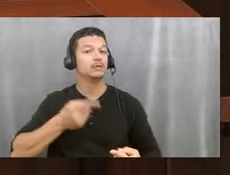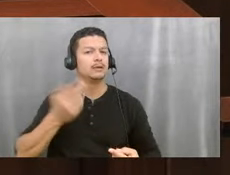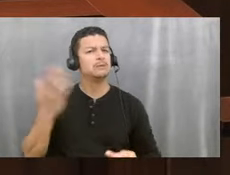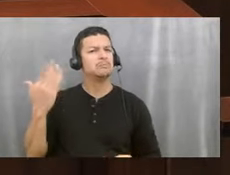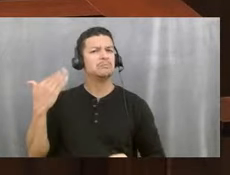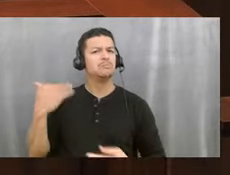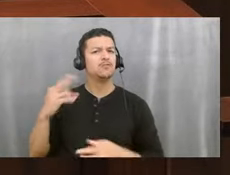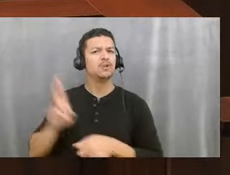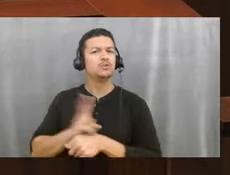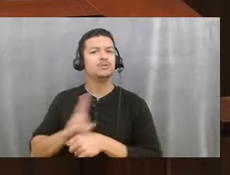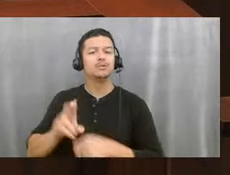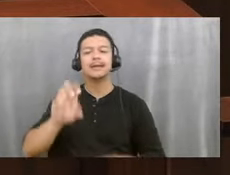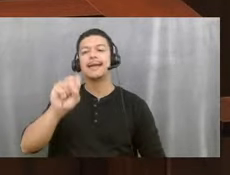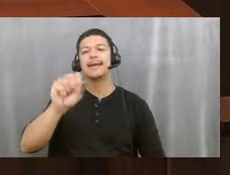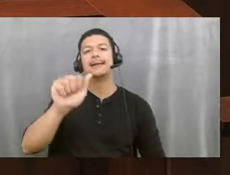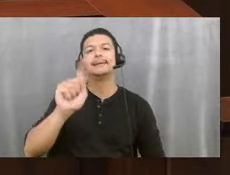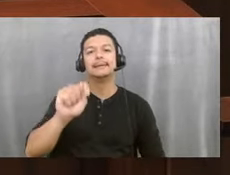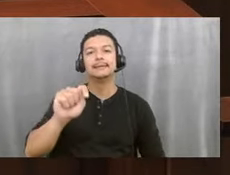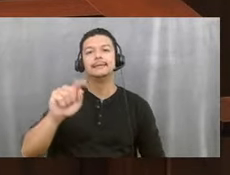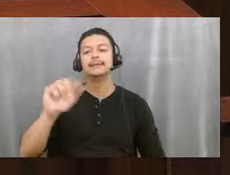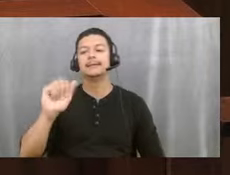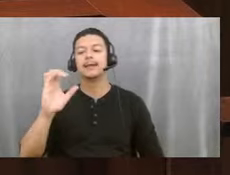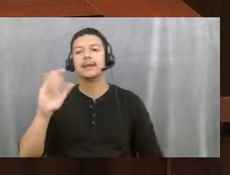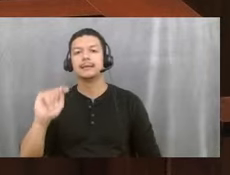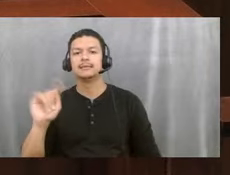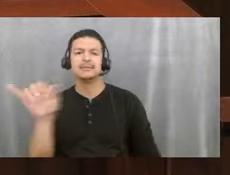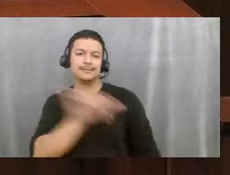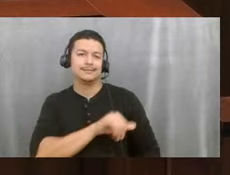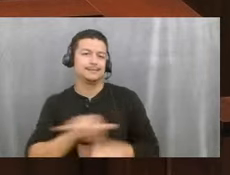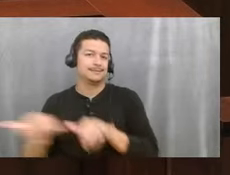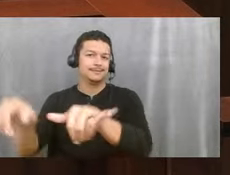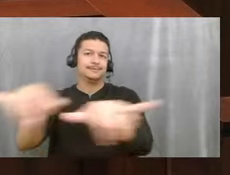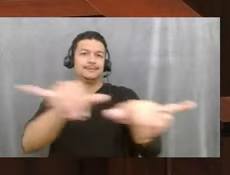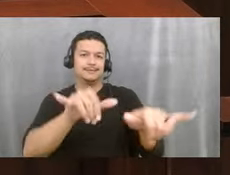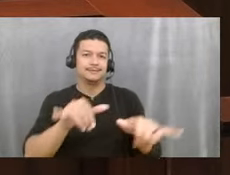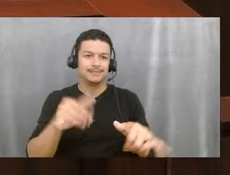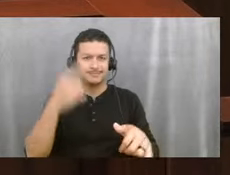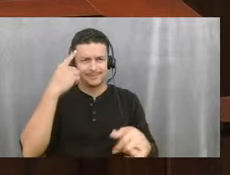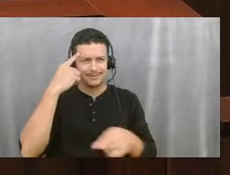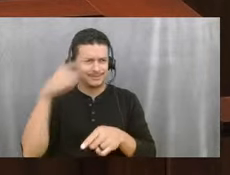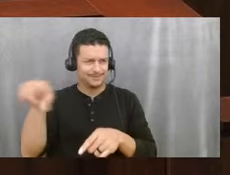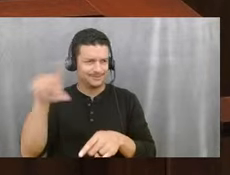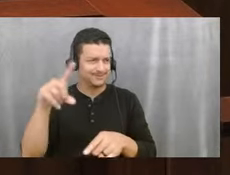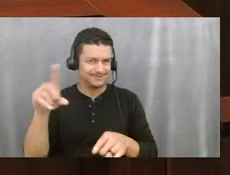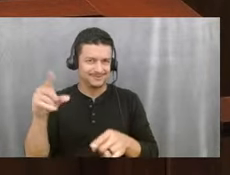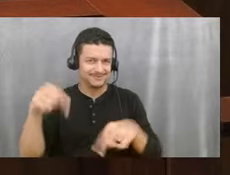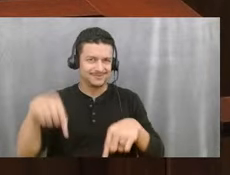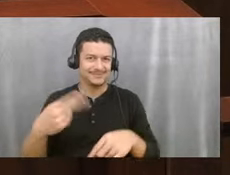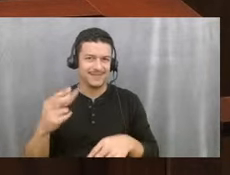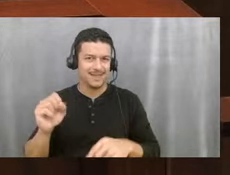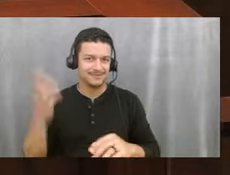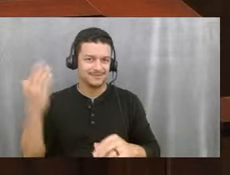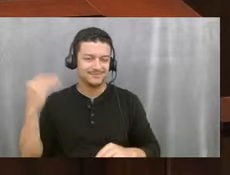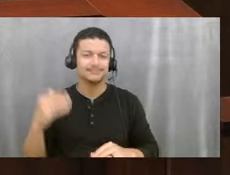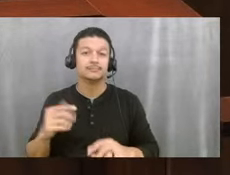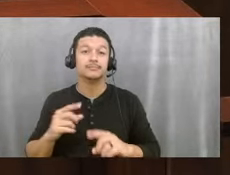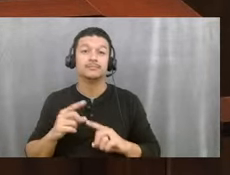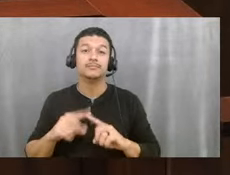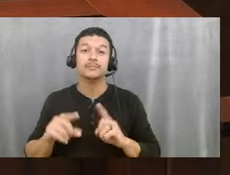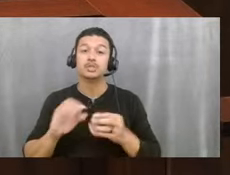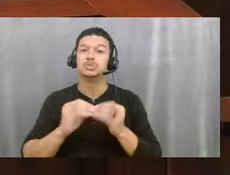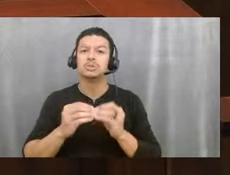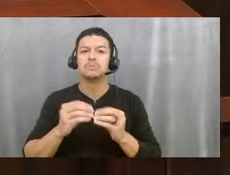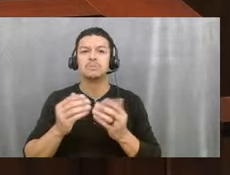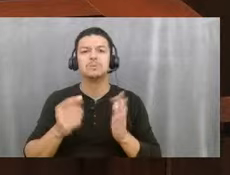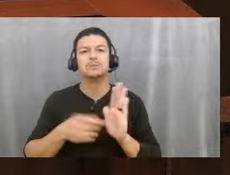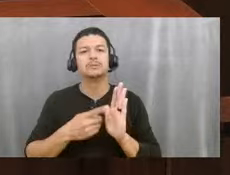SAT and ACT scores, the same test that everyone in this room probably took when they were in high school. Those scores can sometimes be easier for certain children